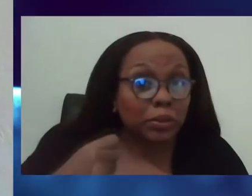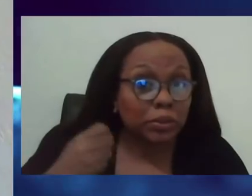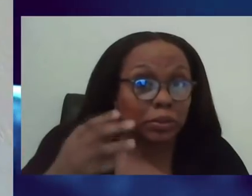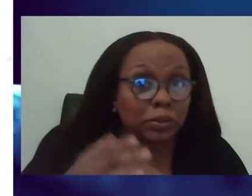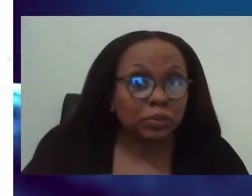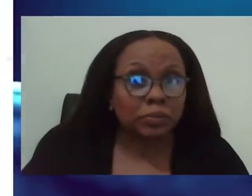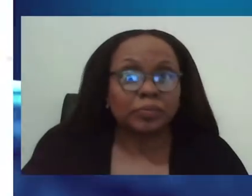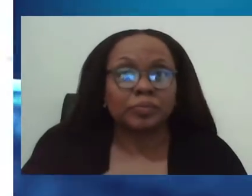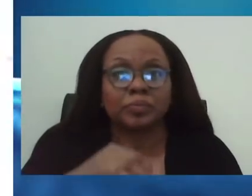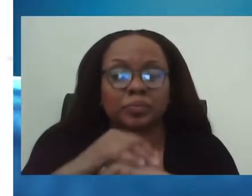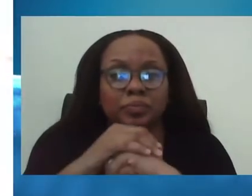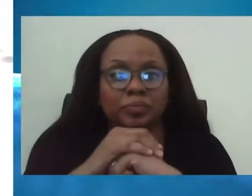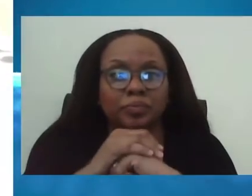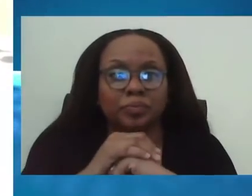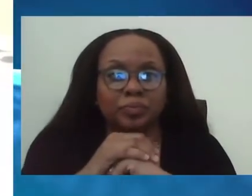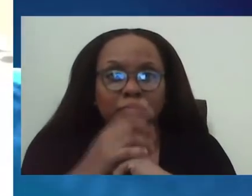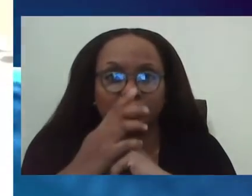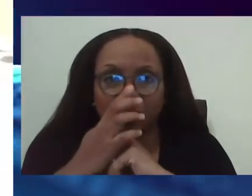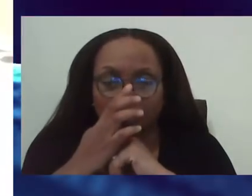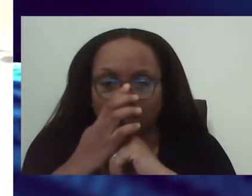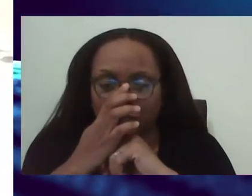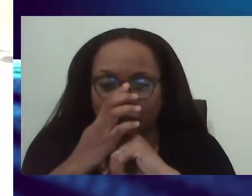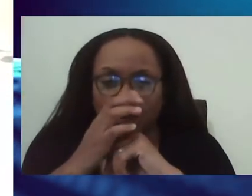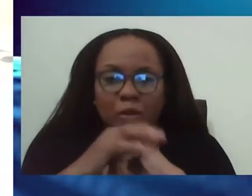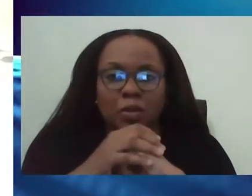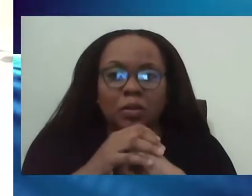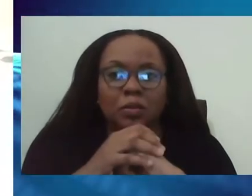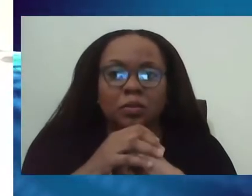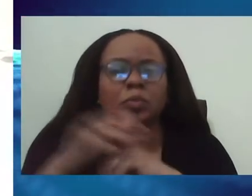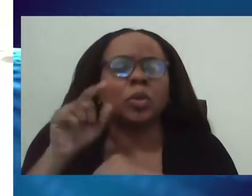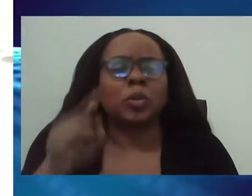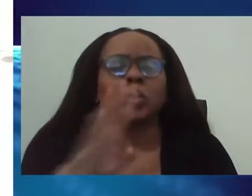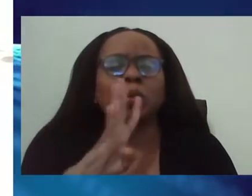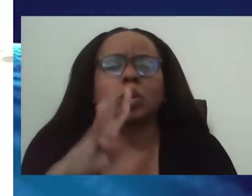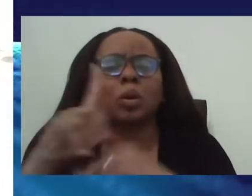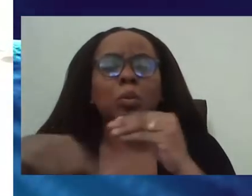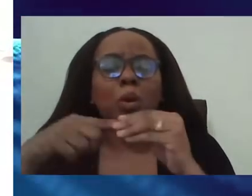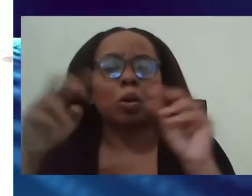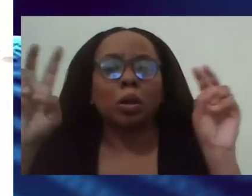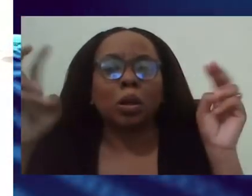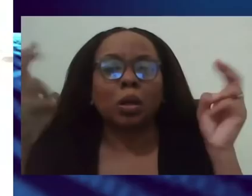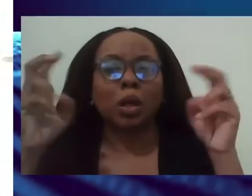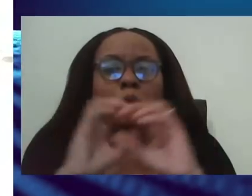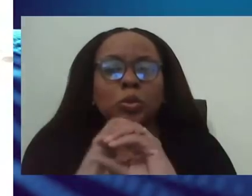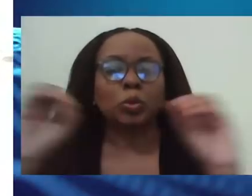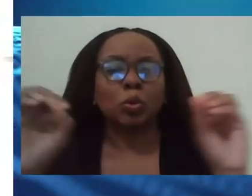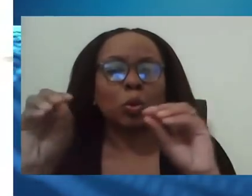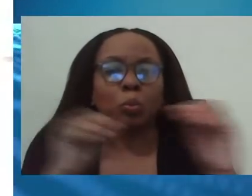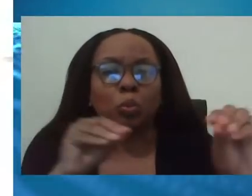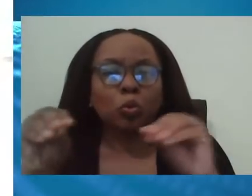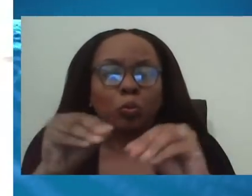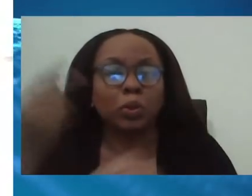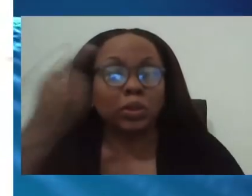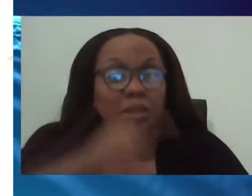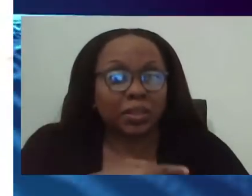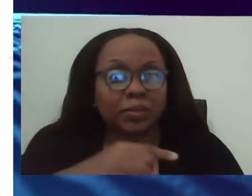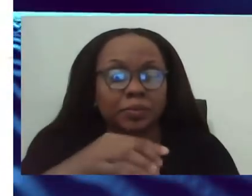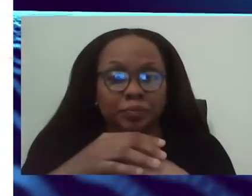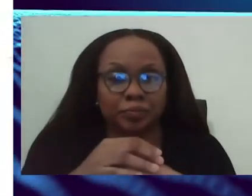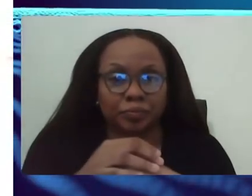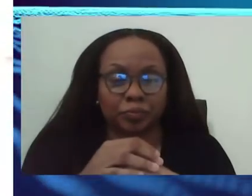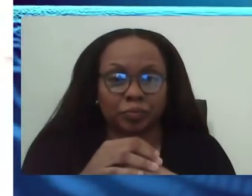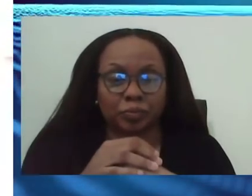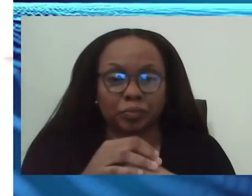Yes, there's one. So you spoke about the no movement base. So are you suggesting then that that may be